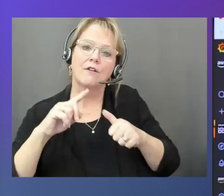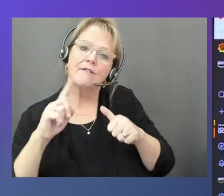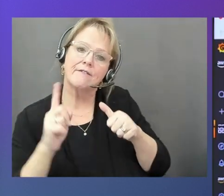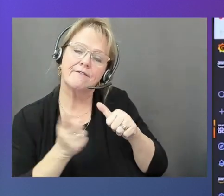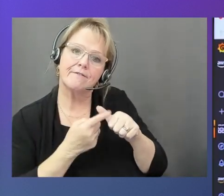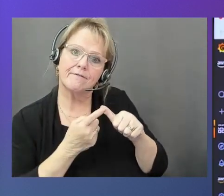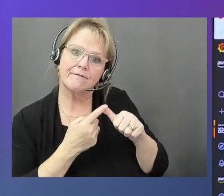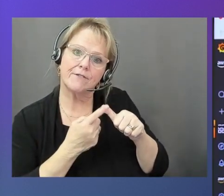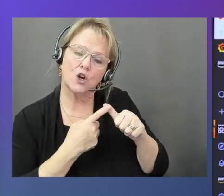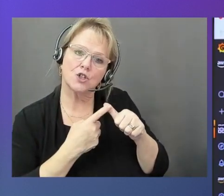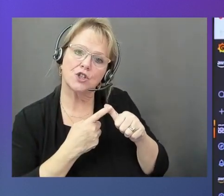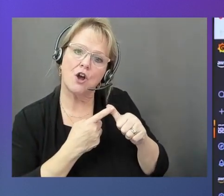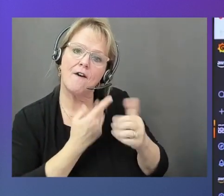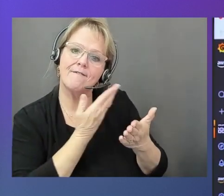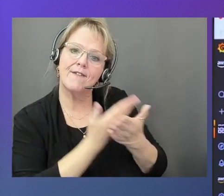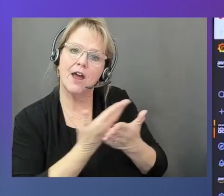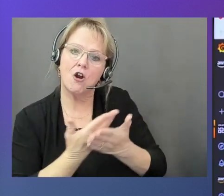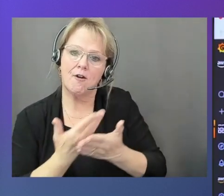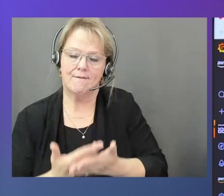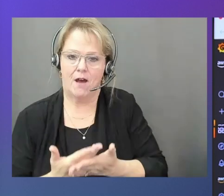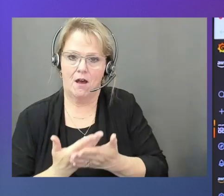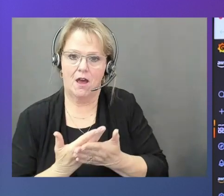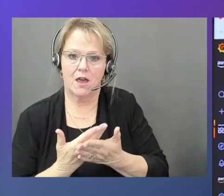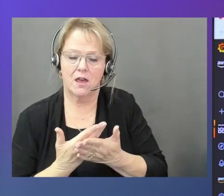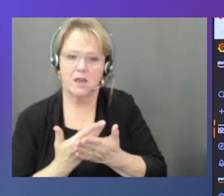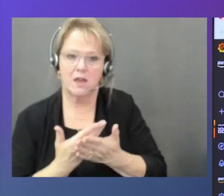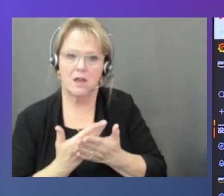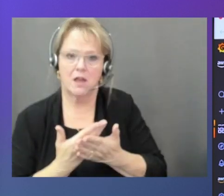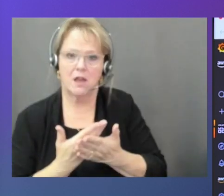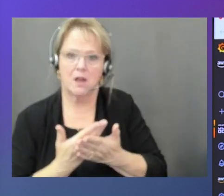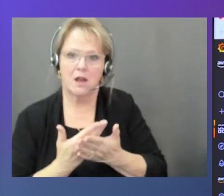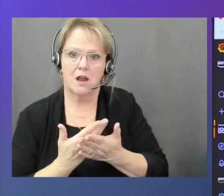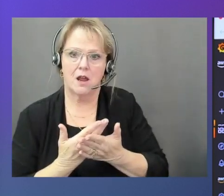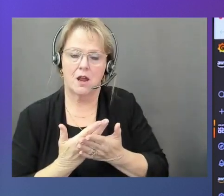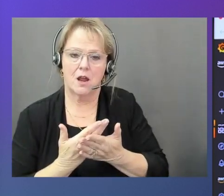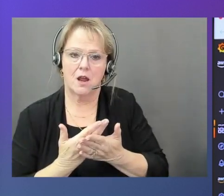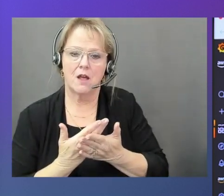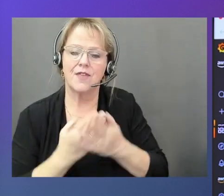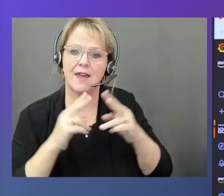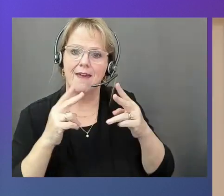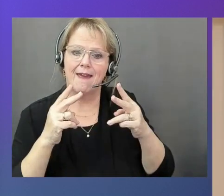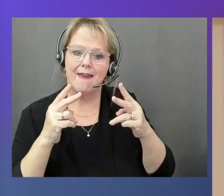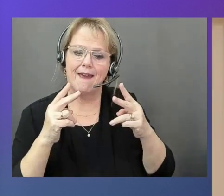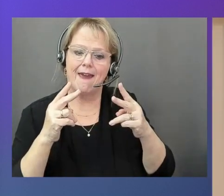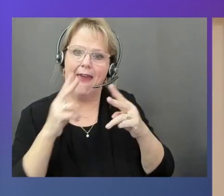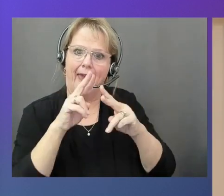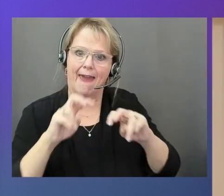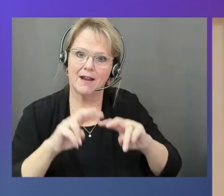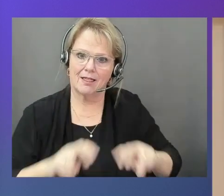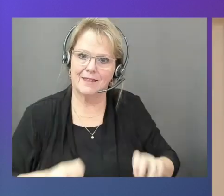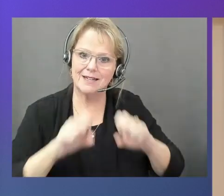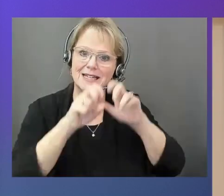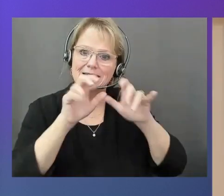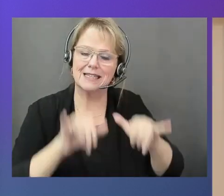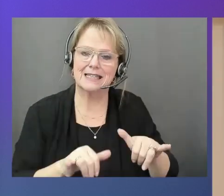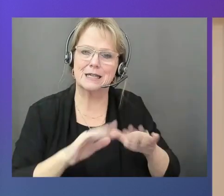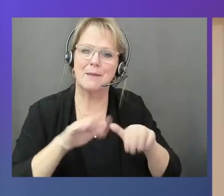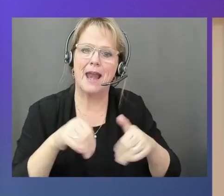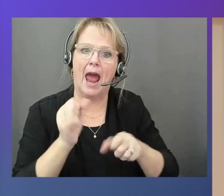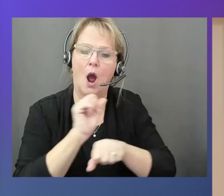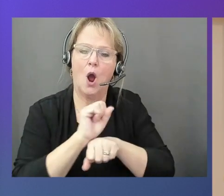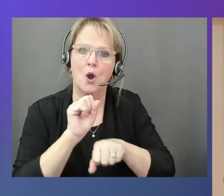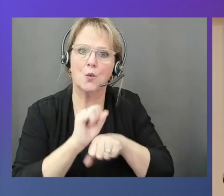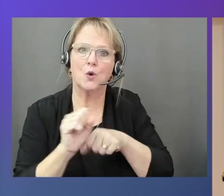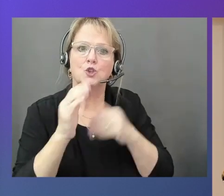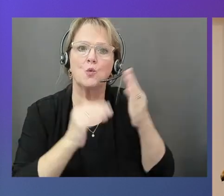is to verify your data analytics system, right, works. We build this EV